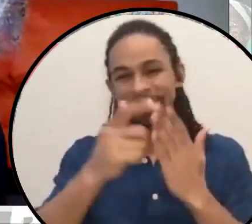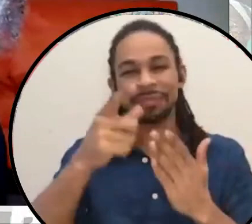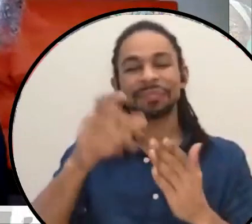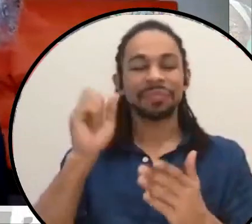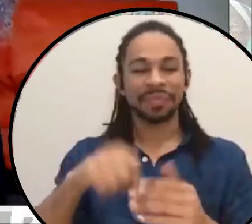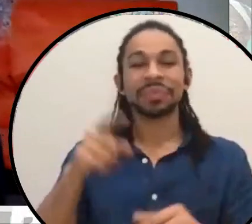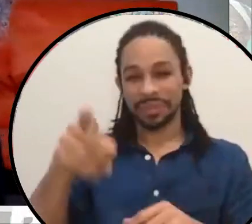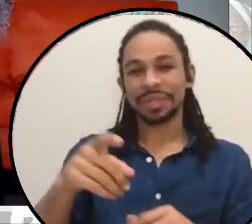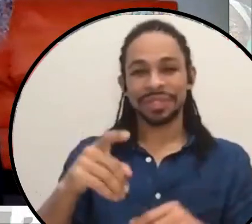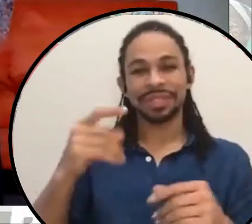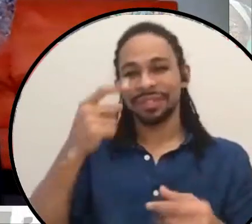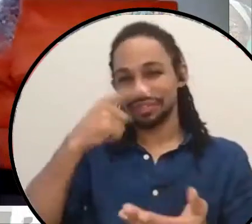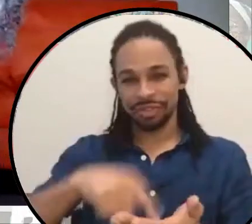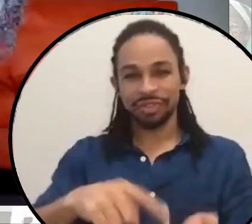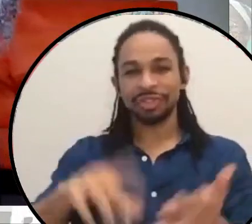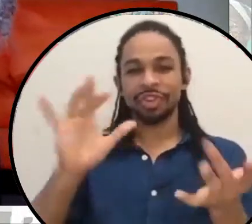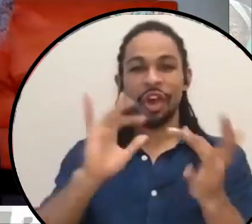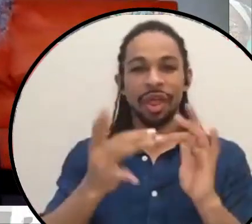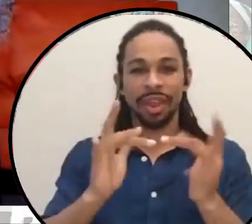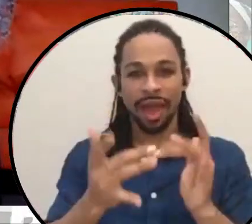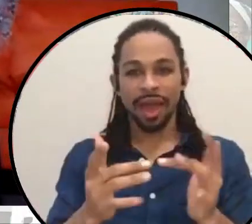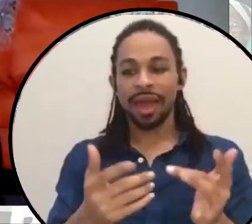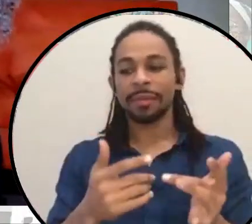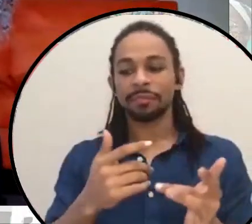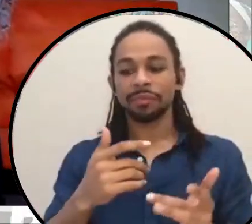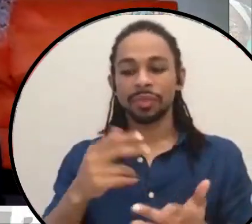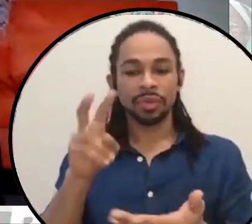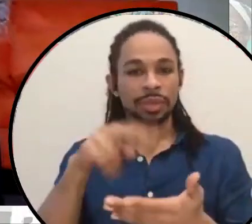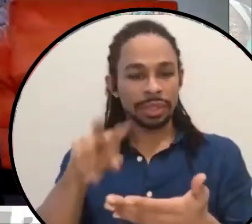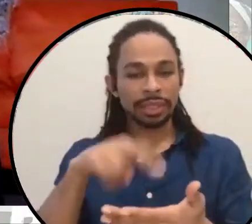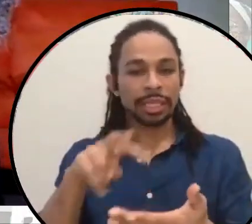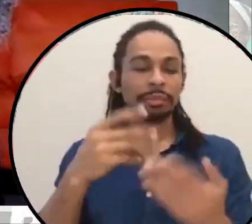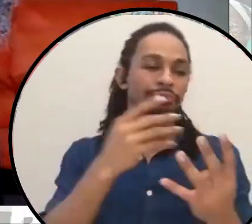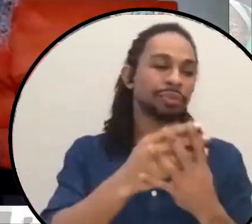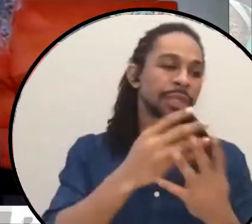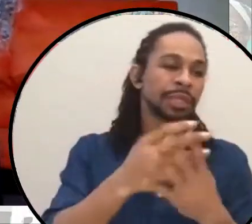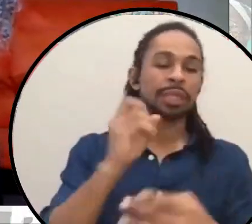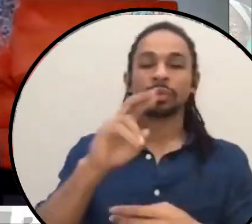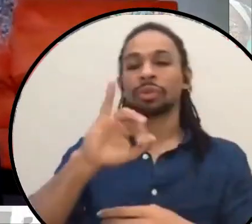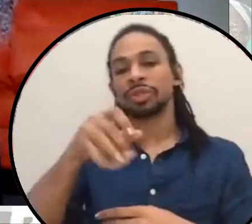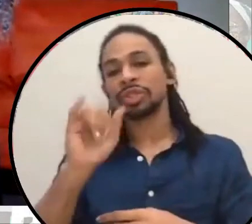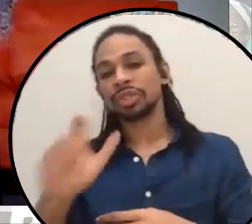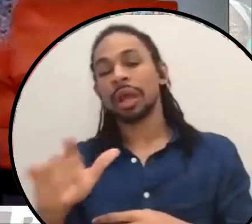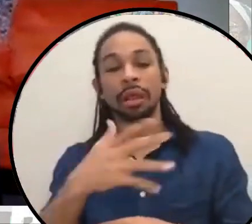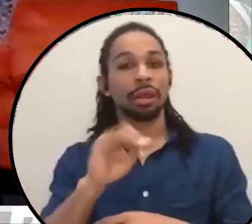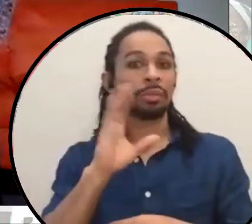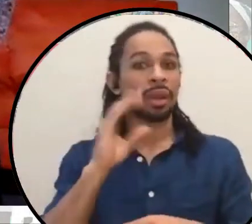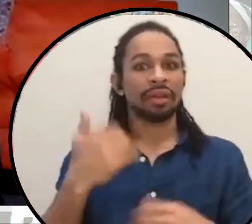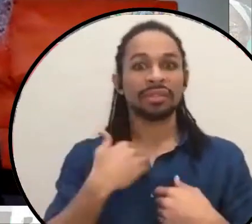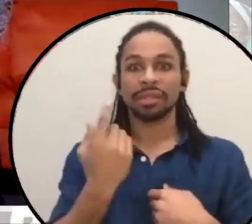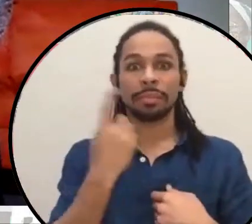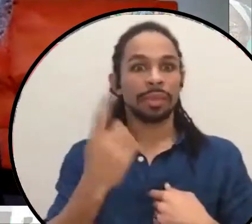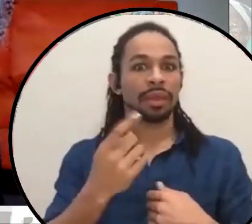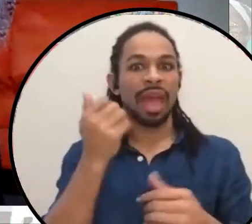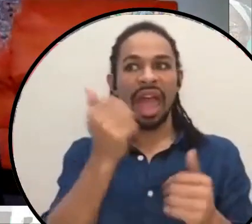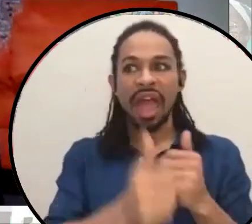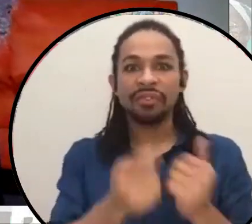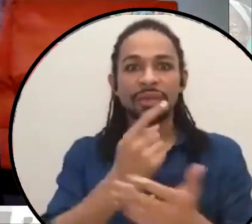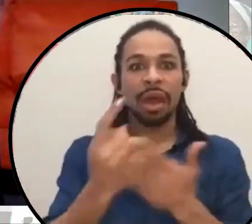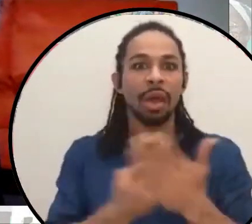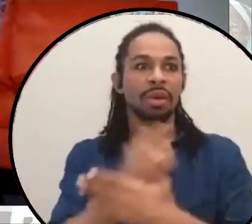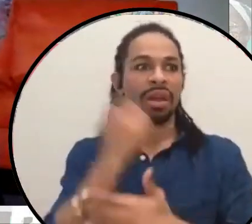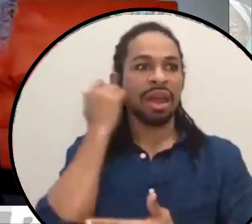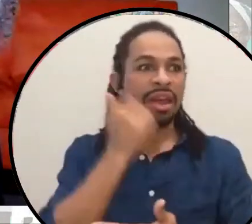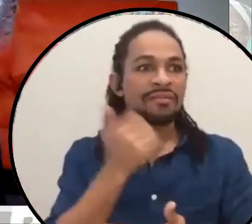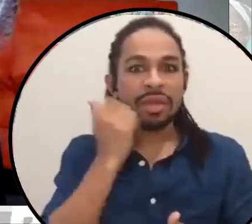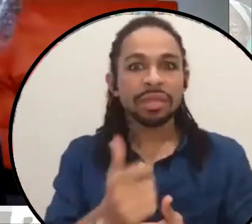online, um, to put prison or jail and there would be something at every hour of every day, uh, whether it